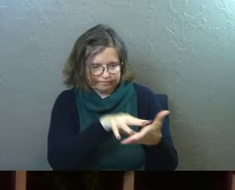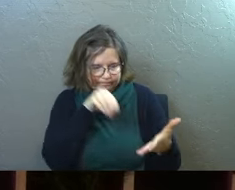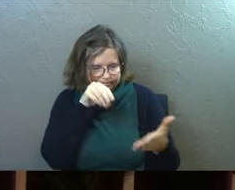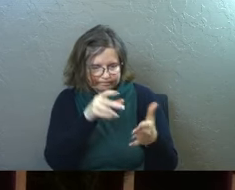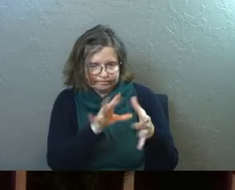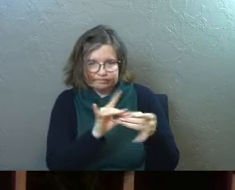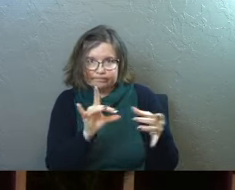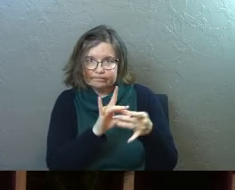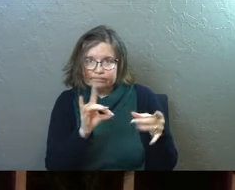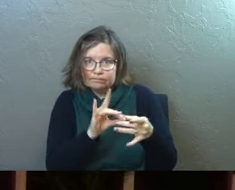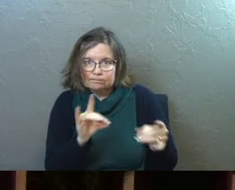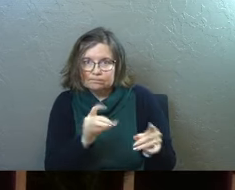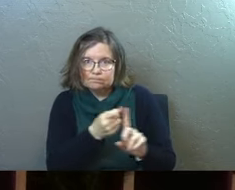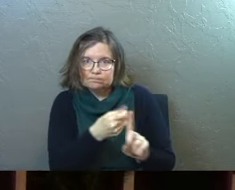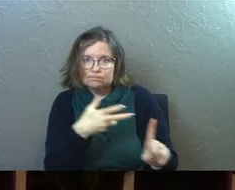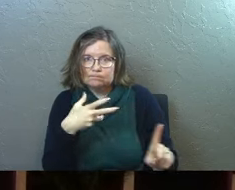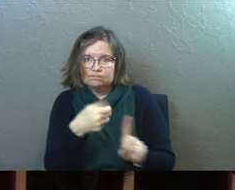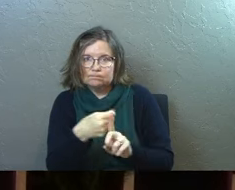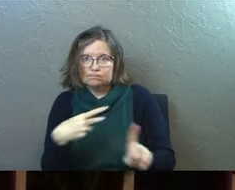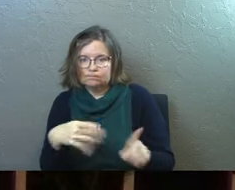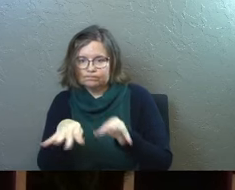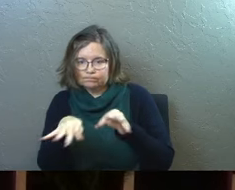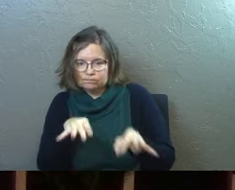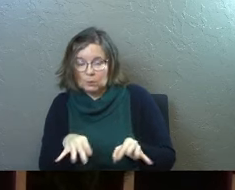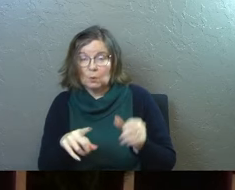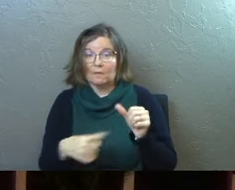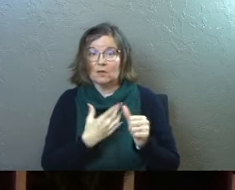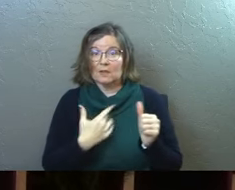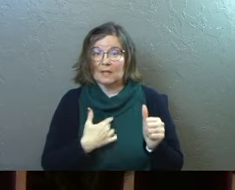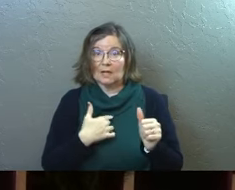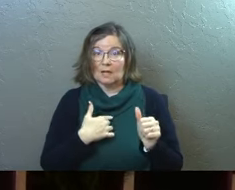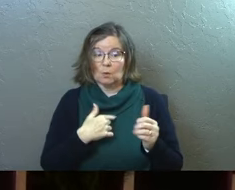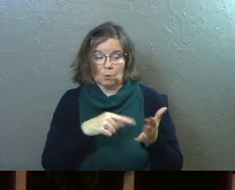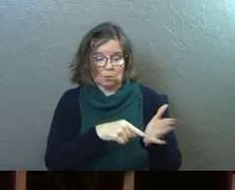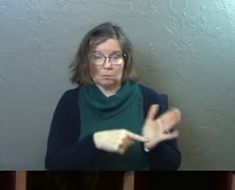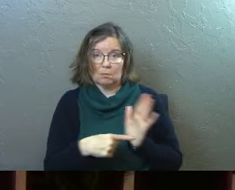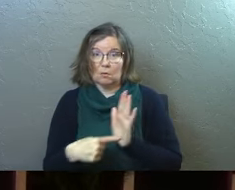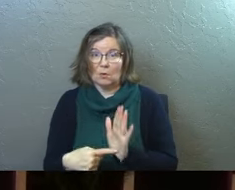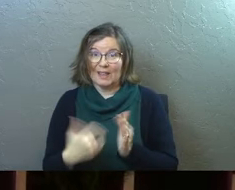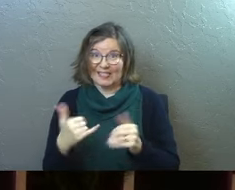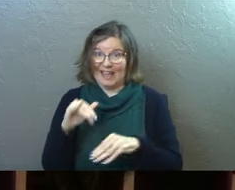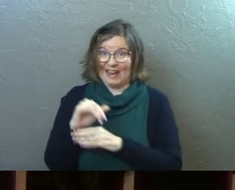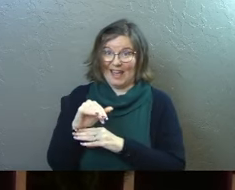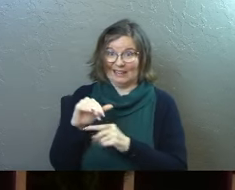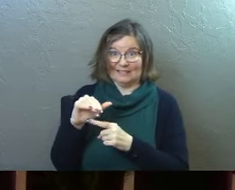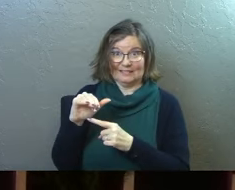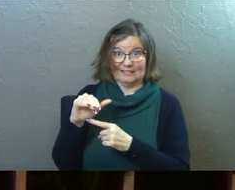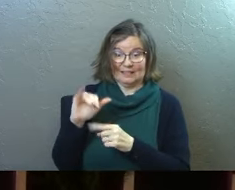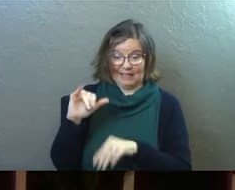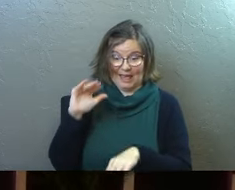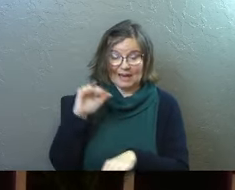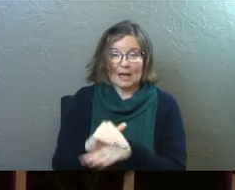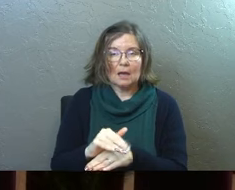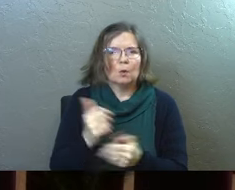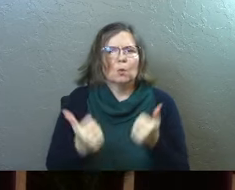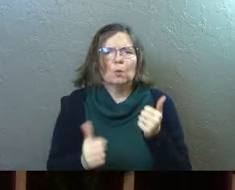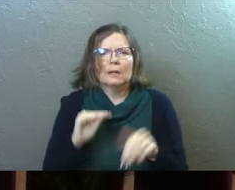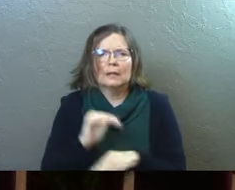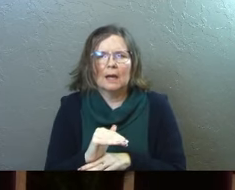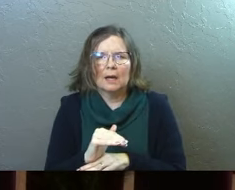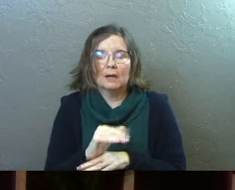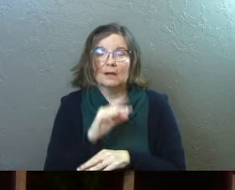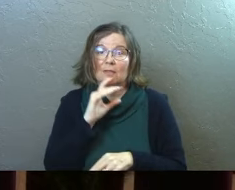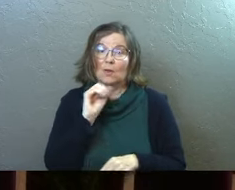out of it that need to matter to us and that we need to learn from. So the very first thing we're going to pull out is that night, that night, which night